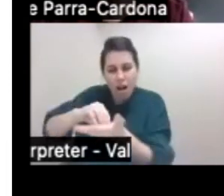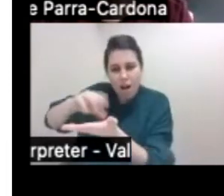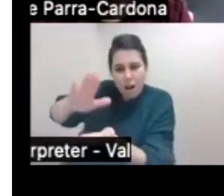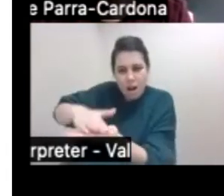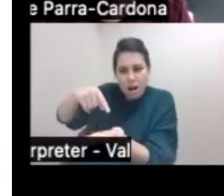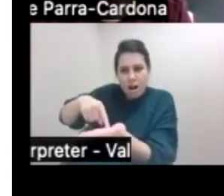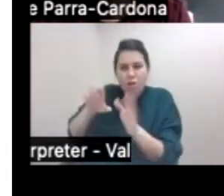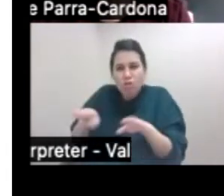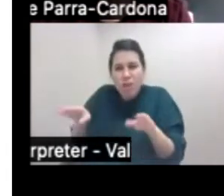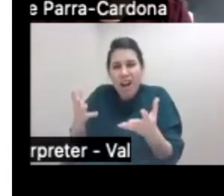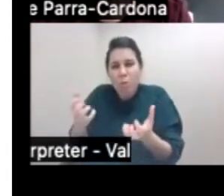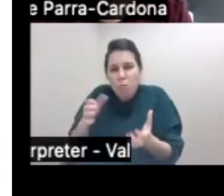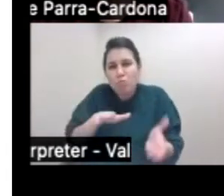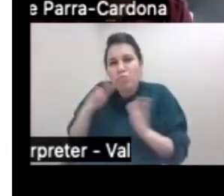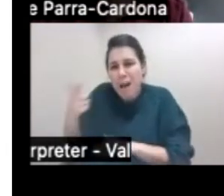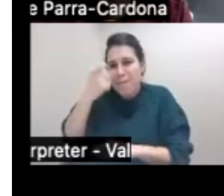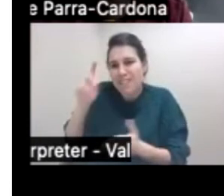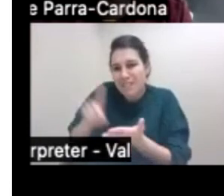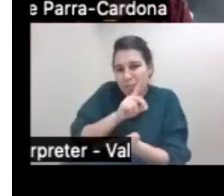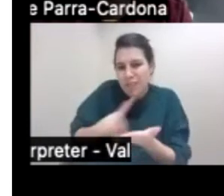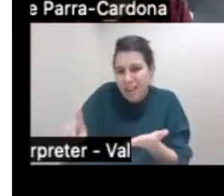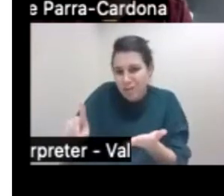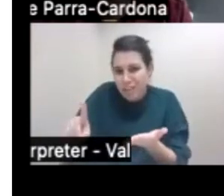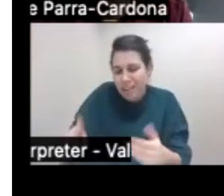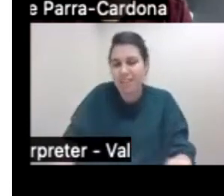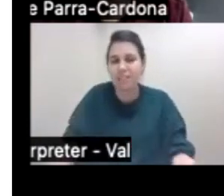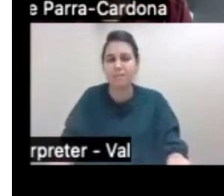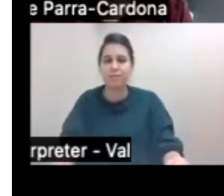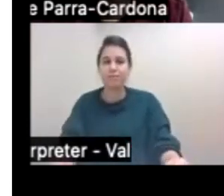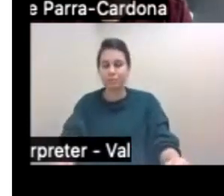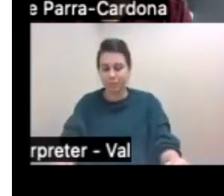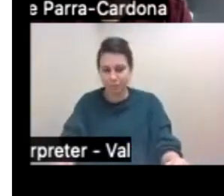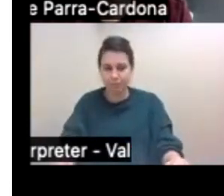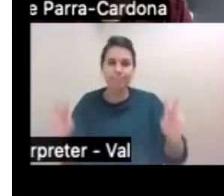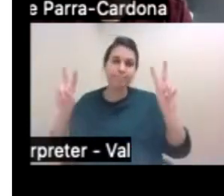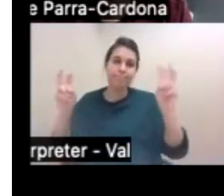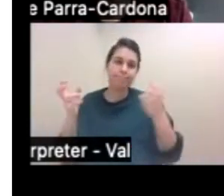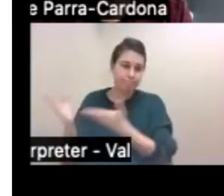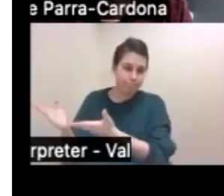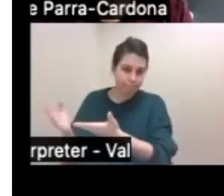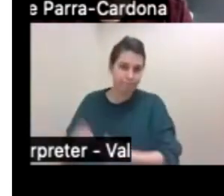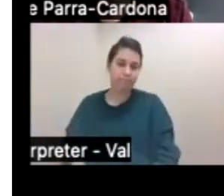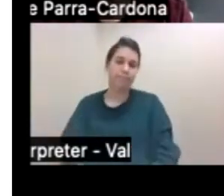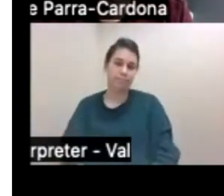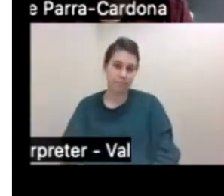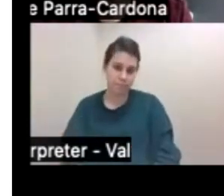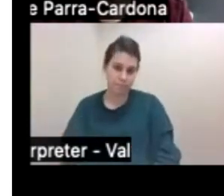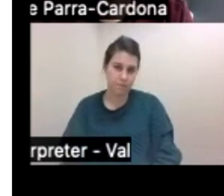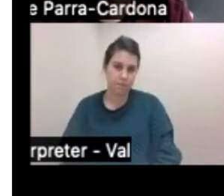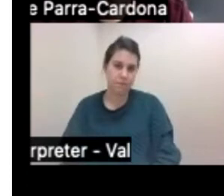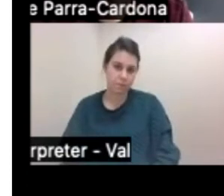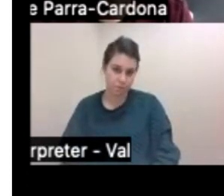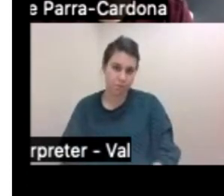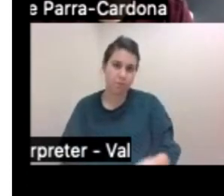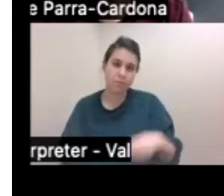because of the discrimination he suffered. Our children have lived all their lives here and we want to educate them like we were raised. We live into cultures and we